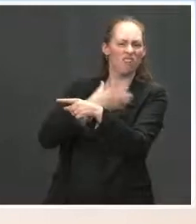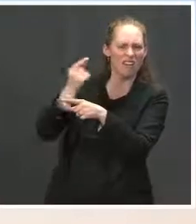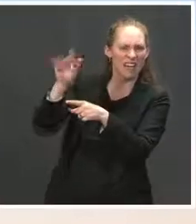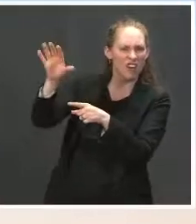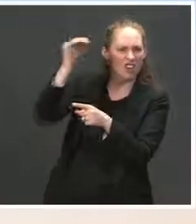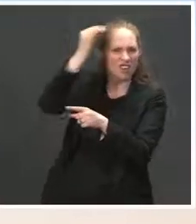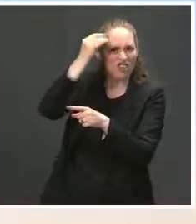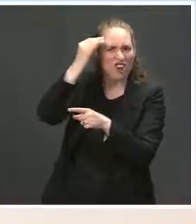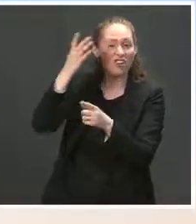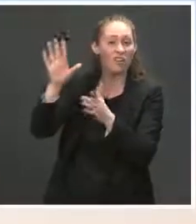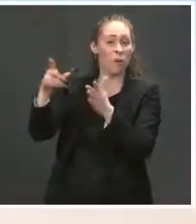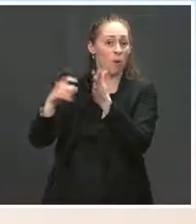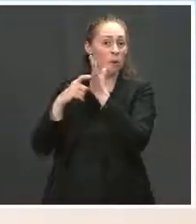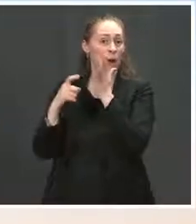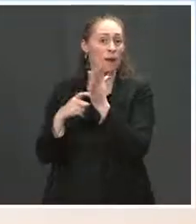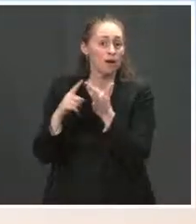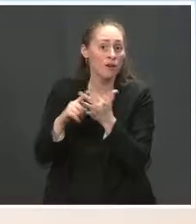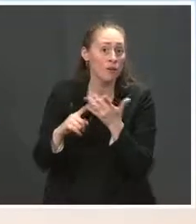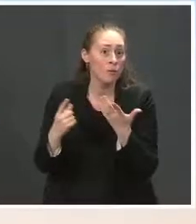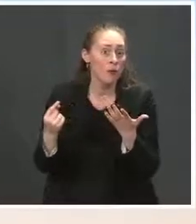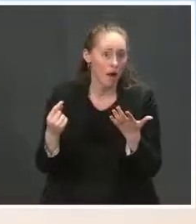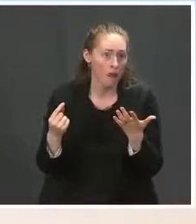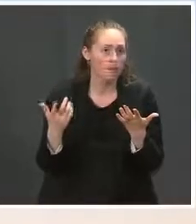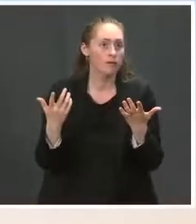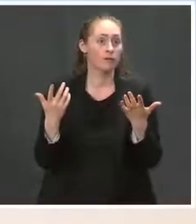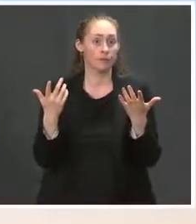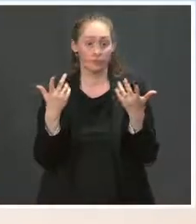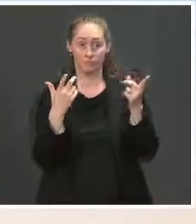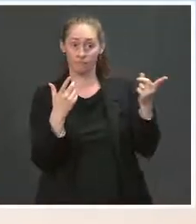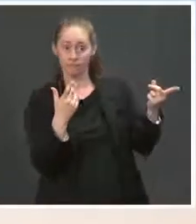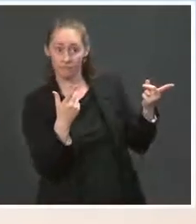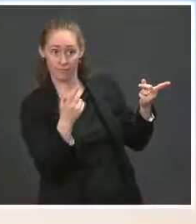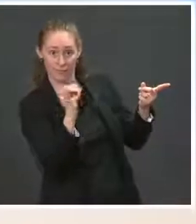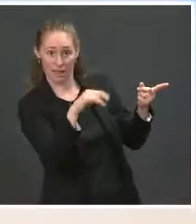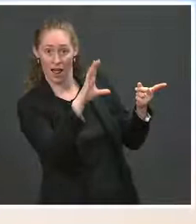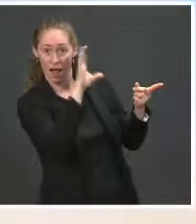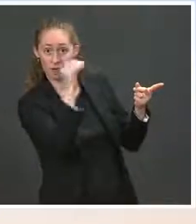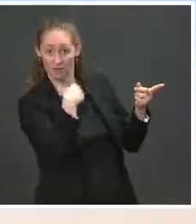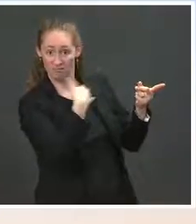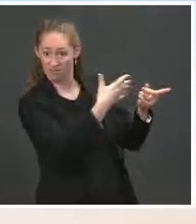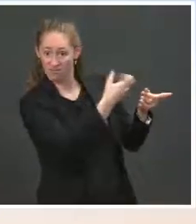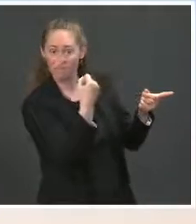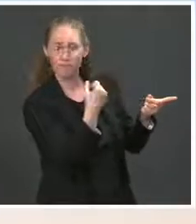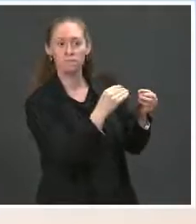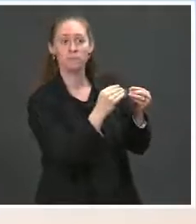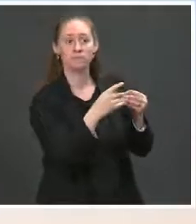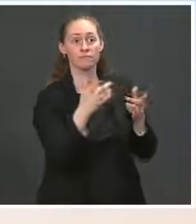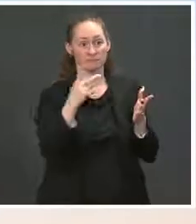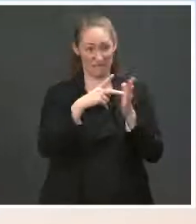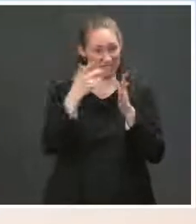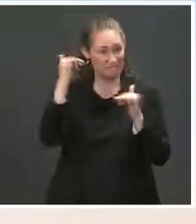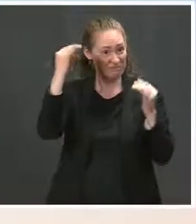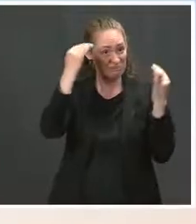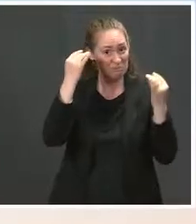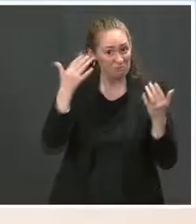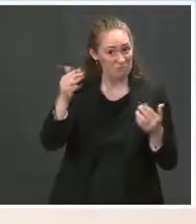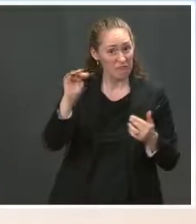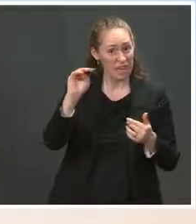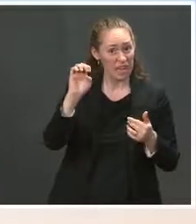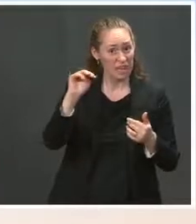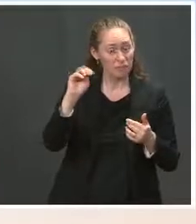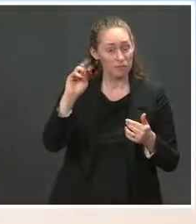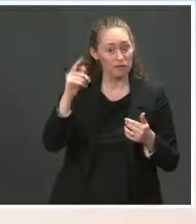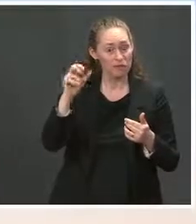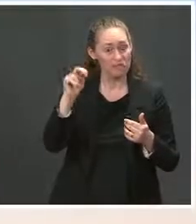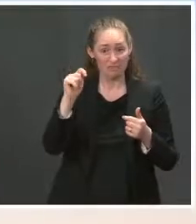bar before we are providing vaccines from there to the American people. The So you're still going down that path for this facility to get approved by the FDA, despite